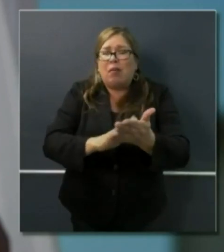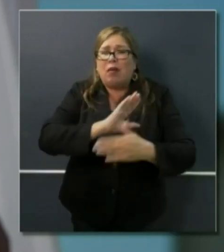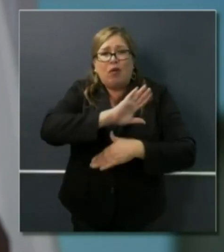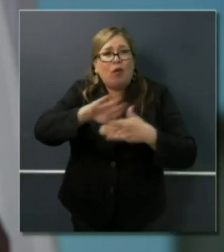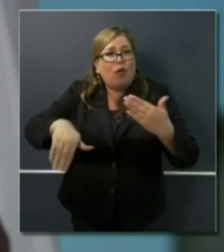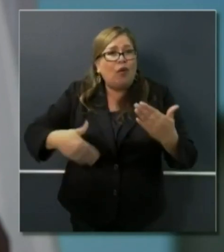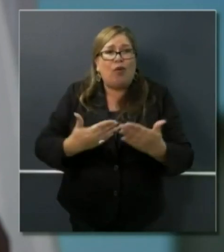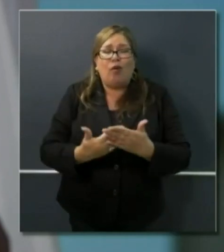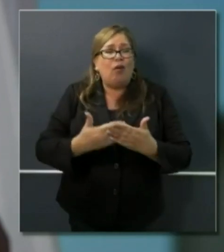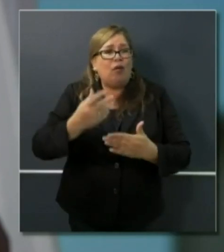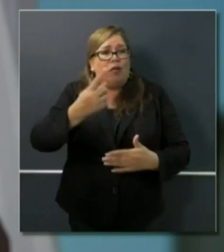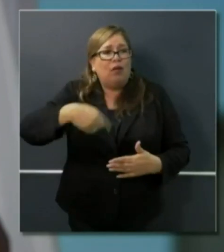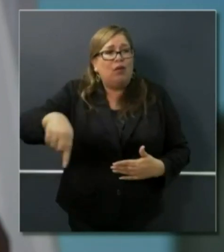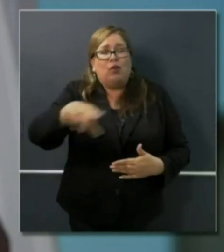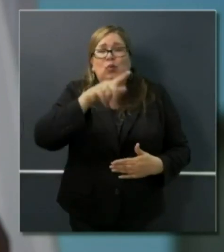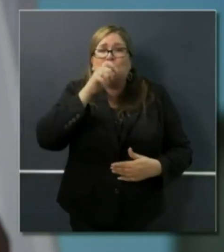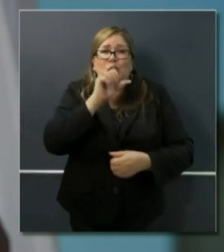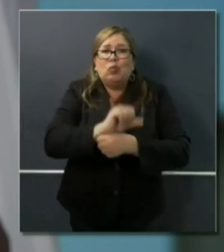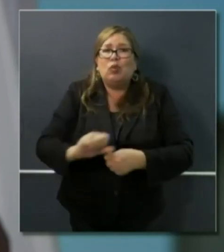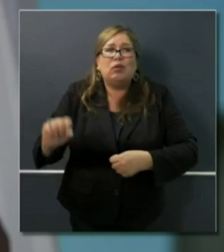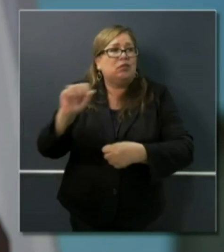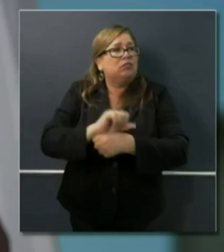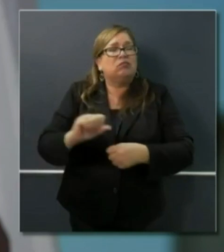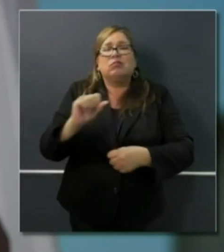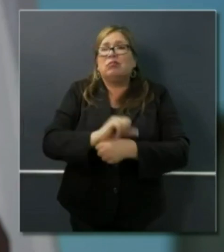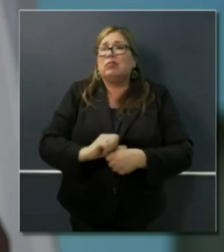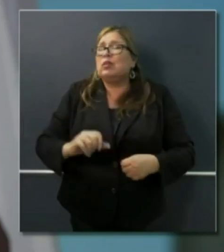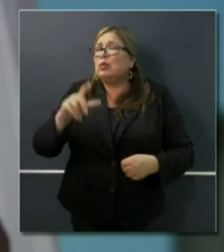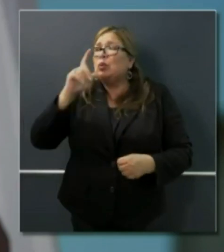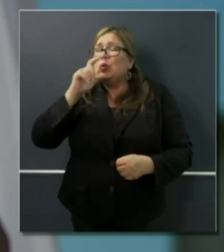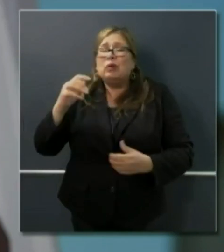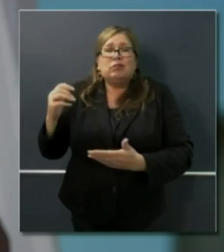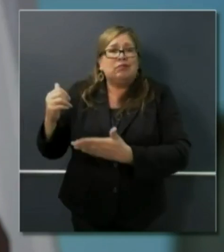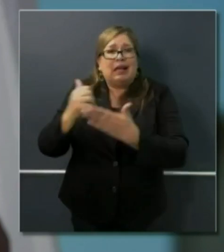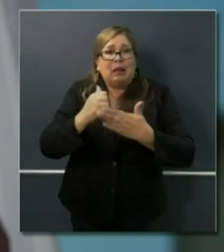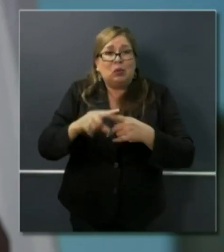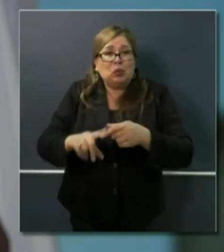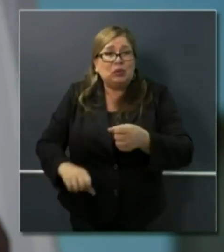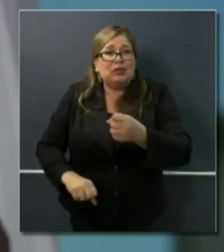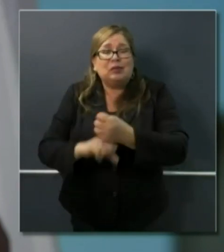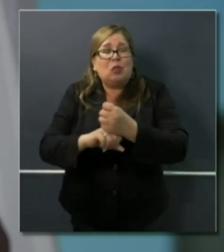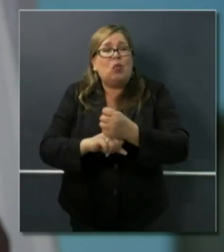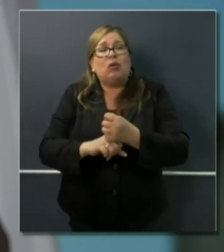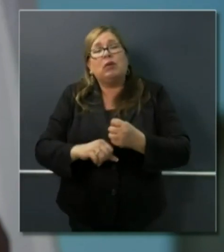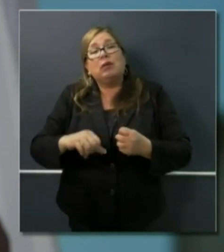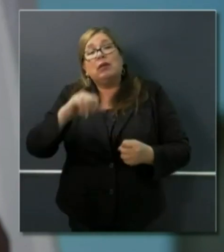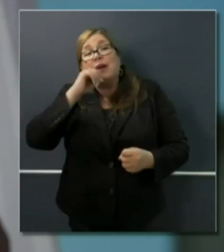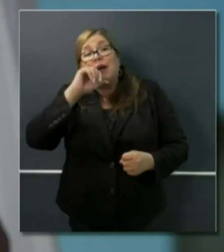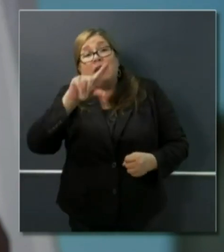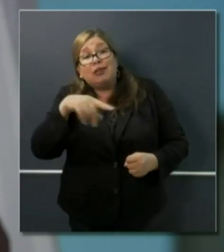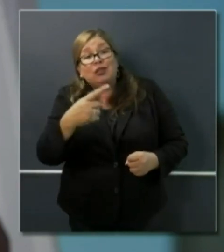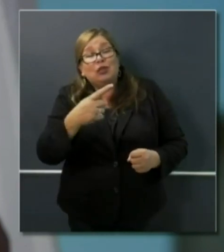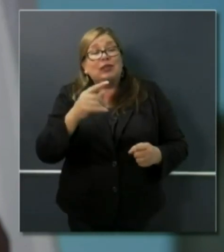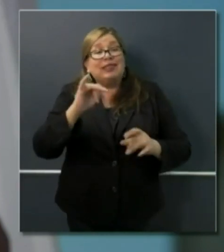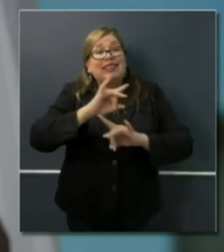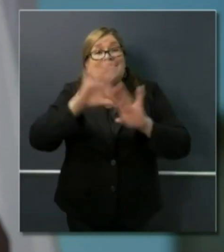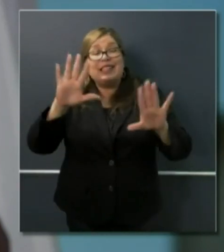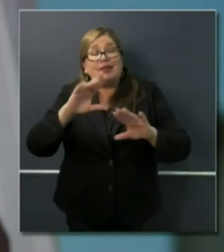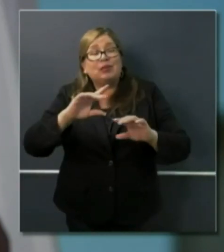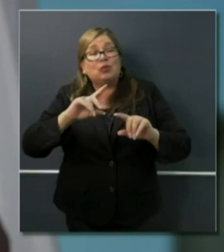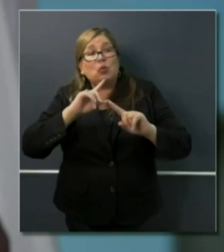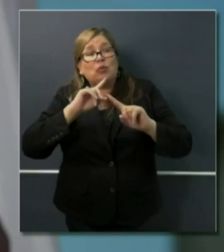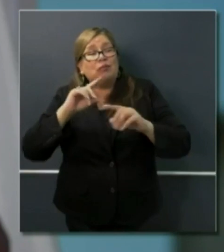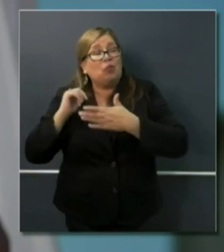incredible workforce that has been assembled to help support not just the applications and the distribution of disaster relief